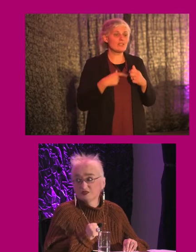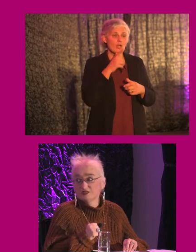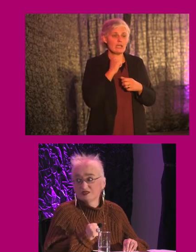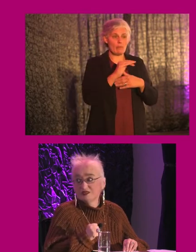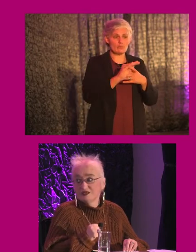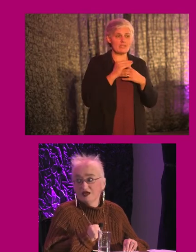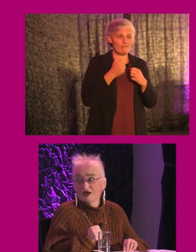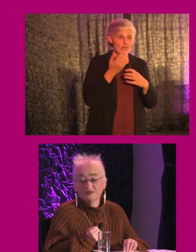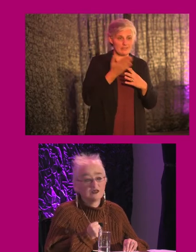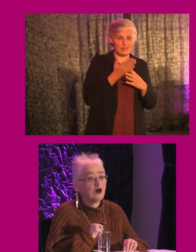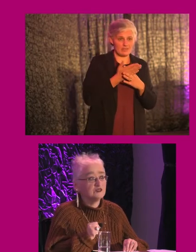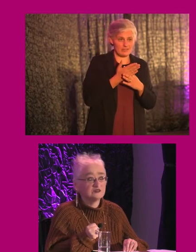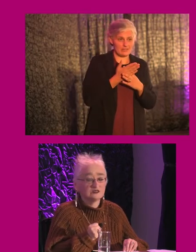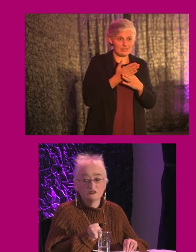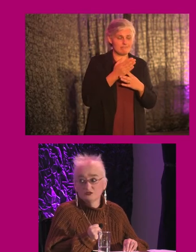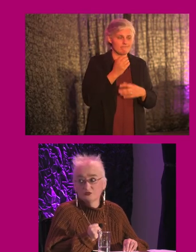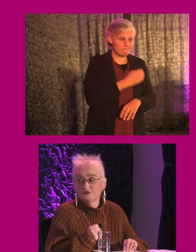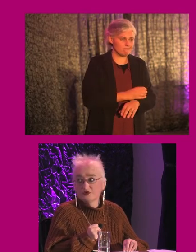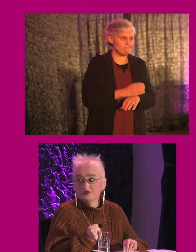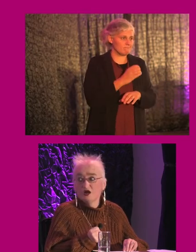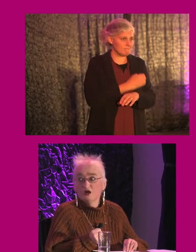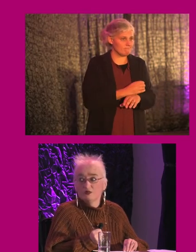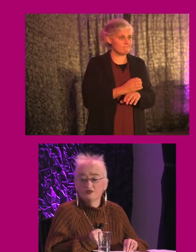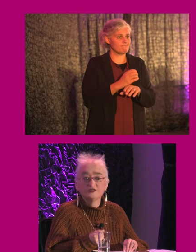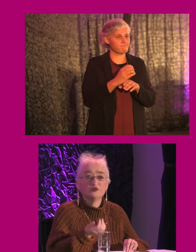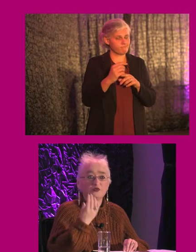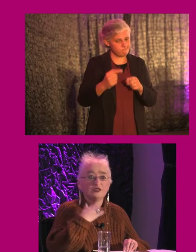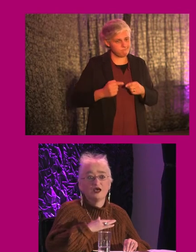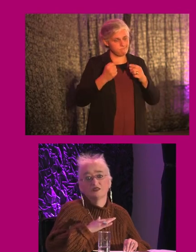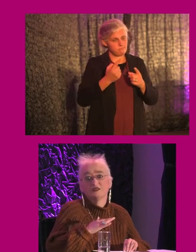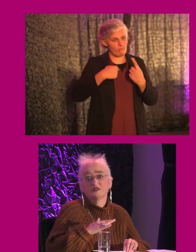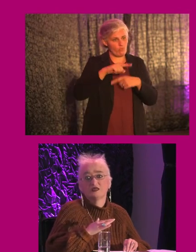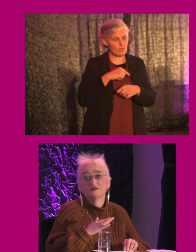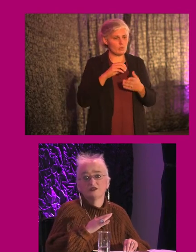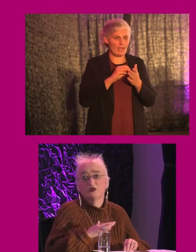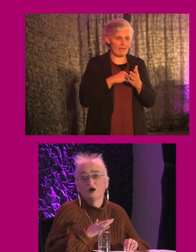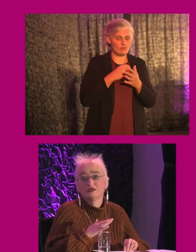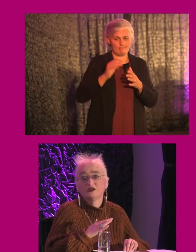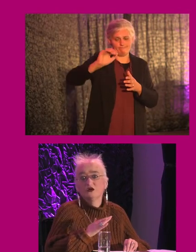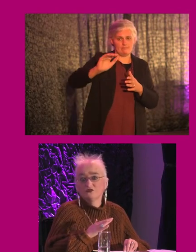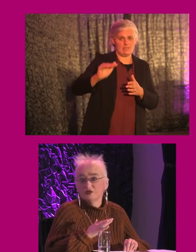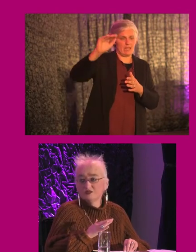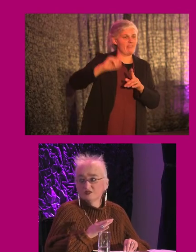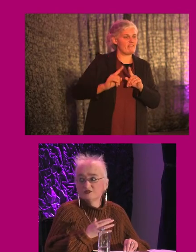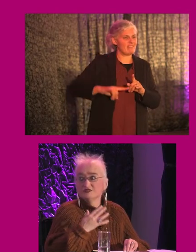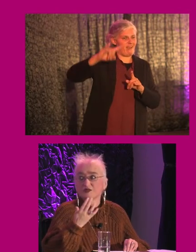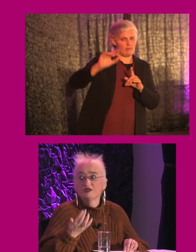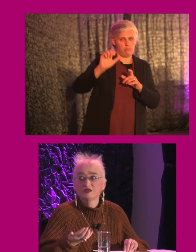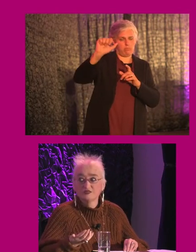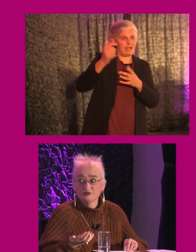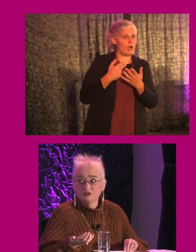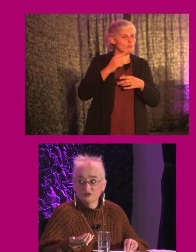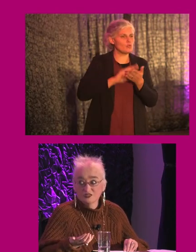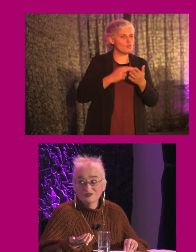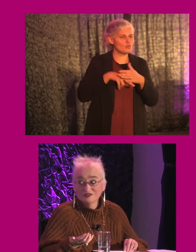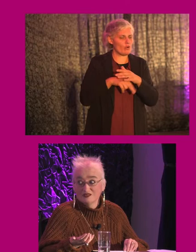accessibility. And it's a constant conundrum for us. Whether it's if you put in a hand sanitiser or low height for wheelchair users, is that making